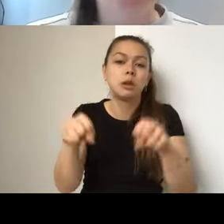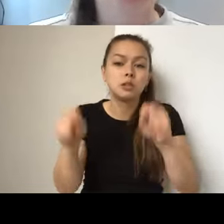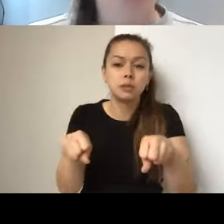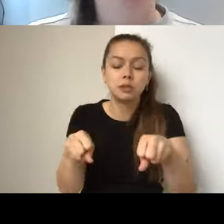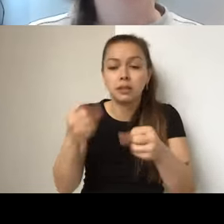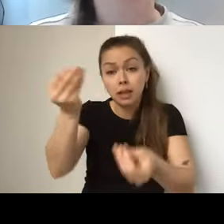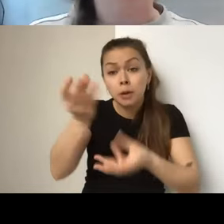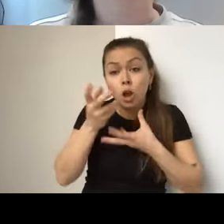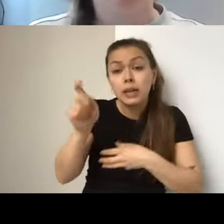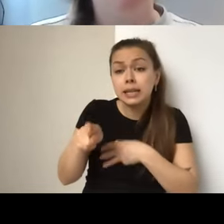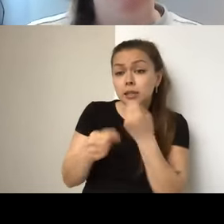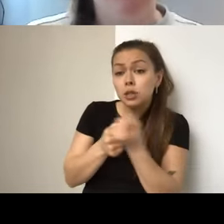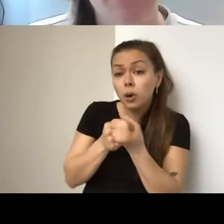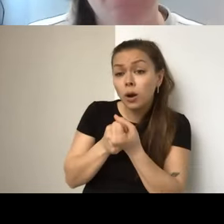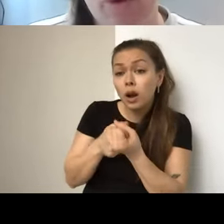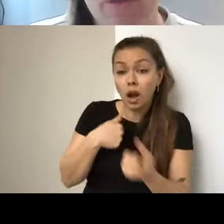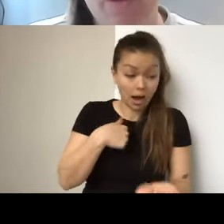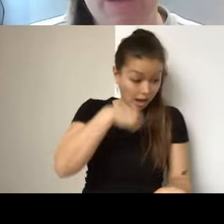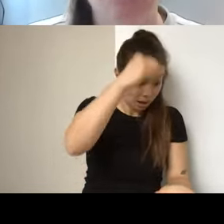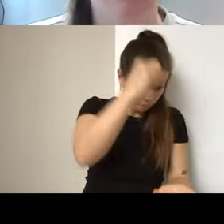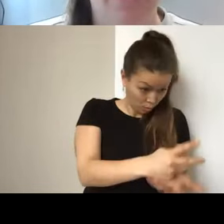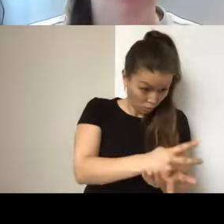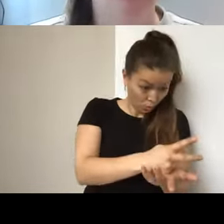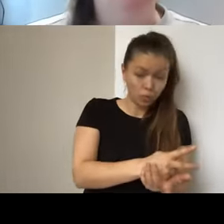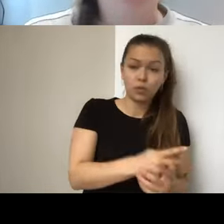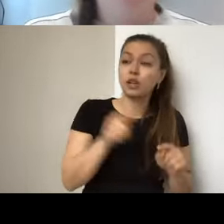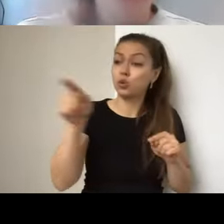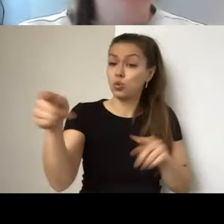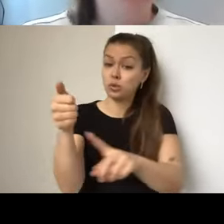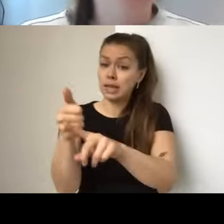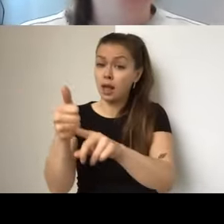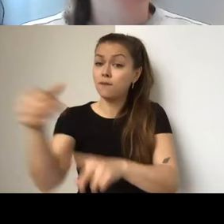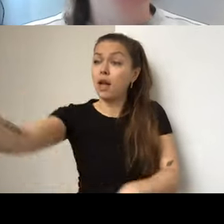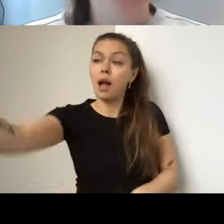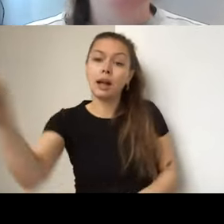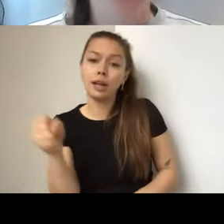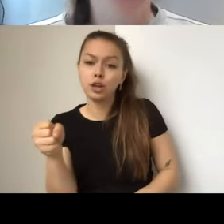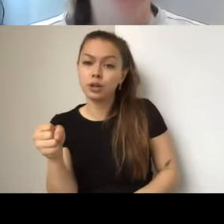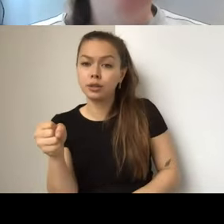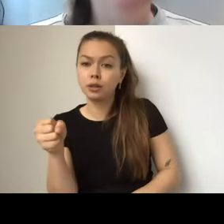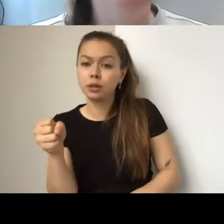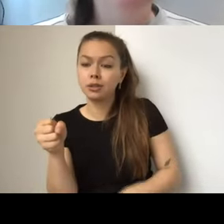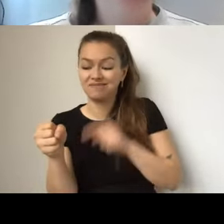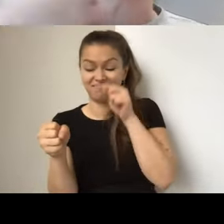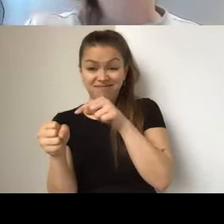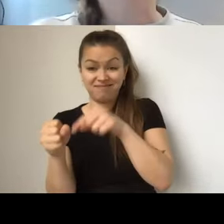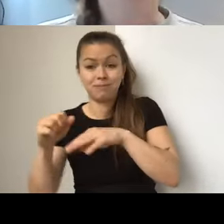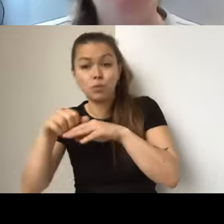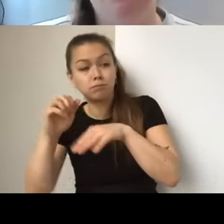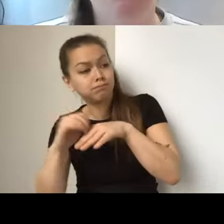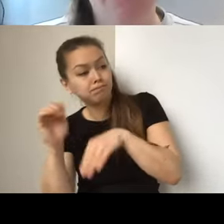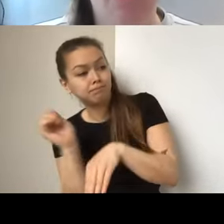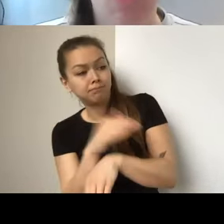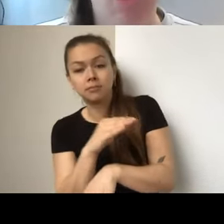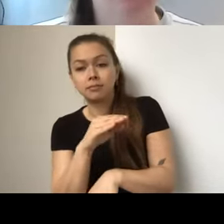I would approve it and then you would hire your support service provider, they would invoice the TAC directly, and we